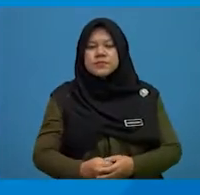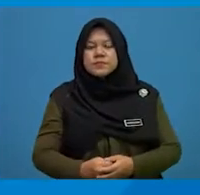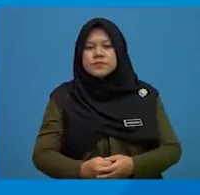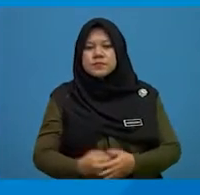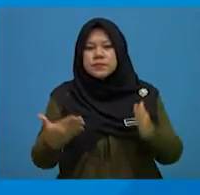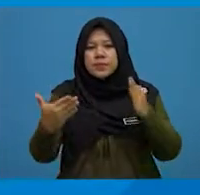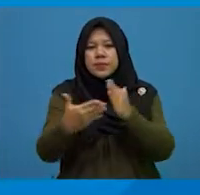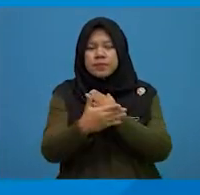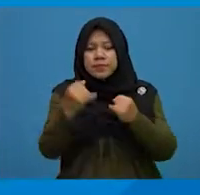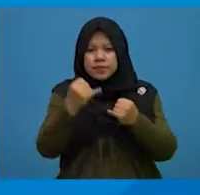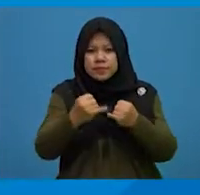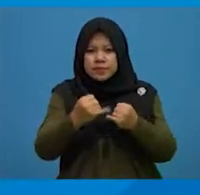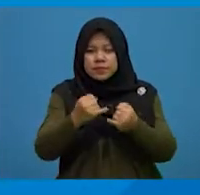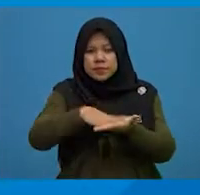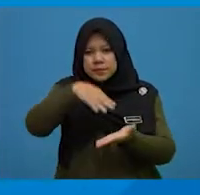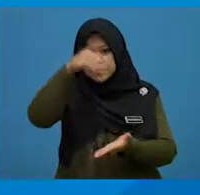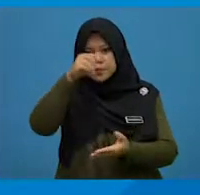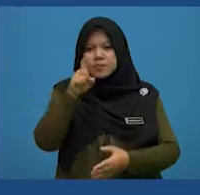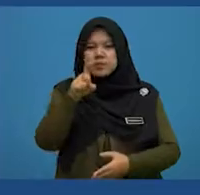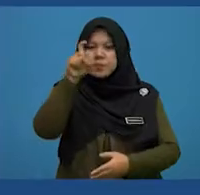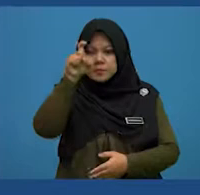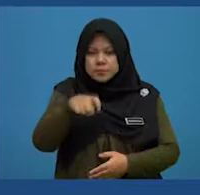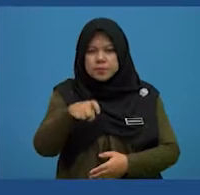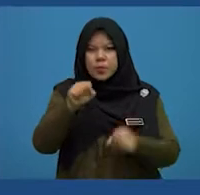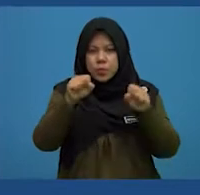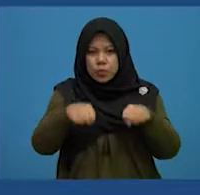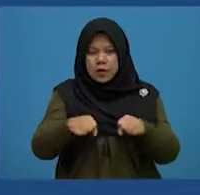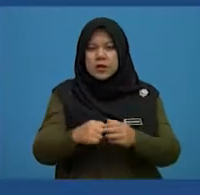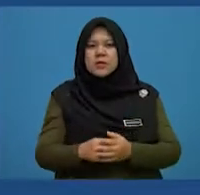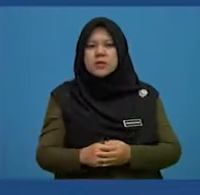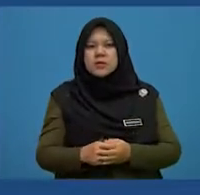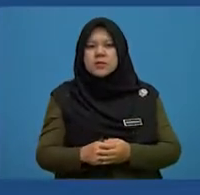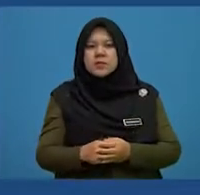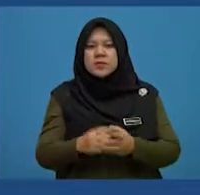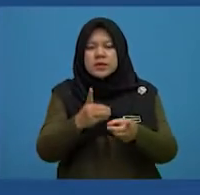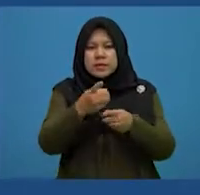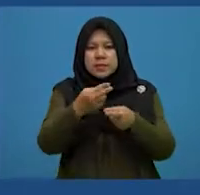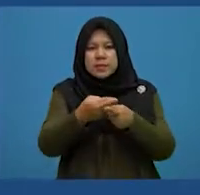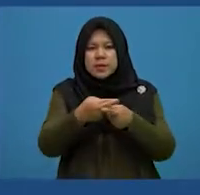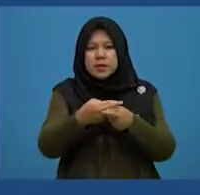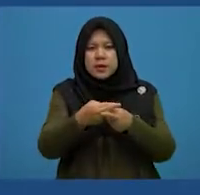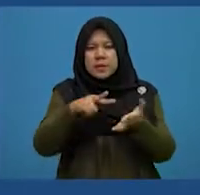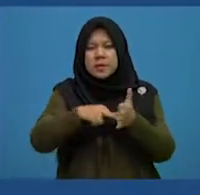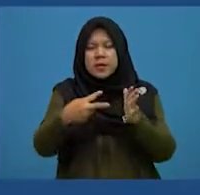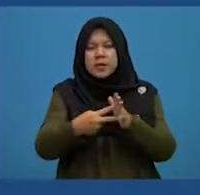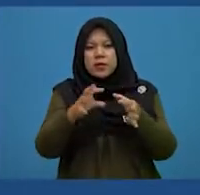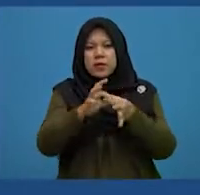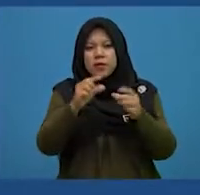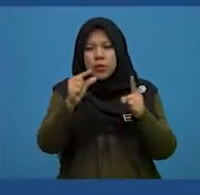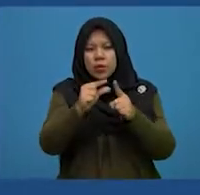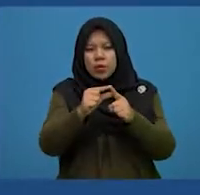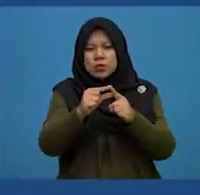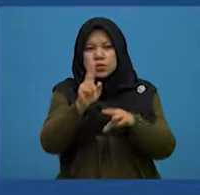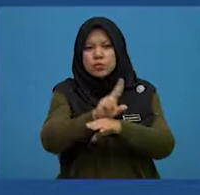By the end of this lesson, you should be able to derive meanings of words through contextual